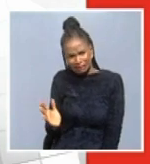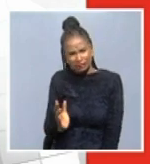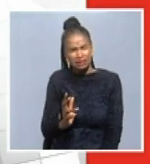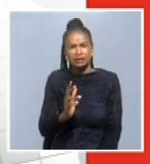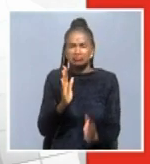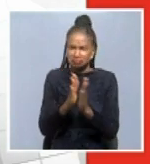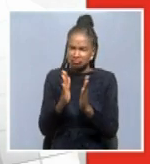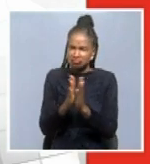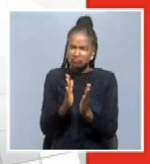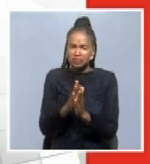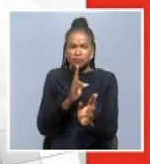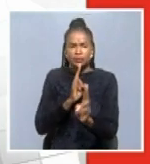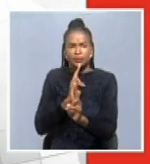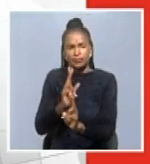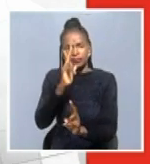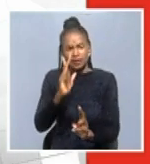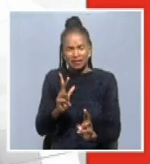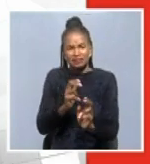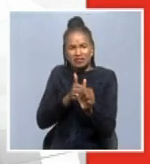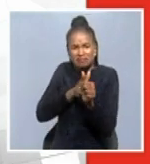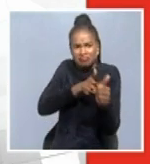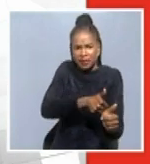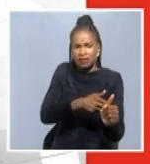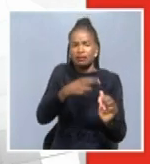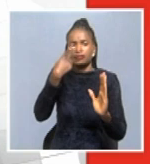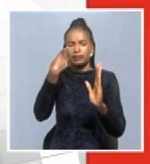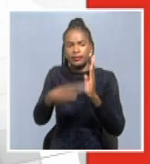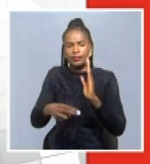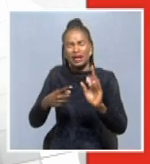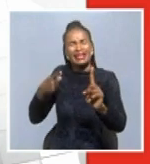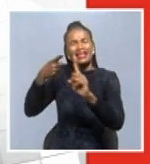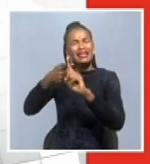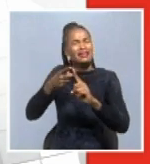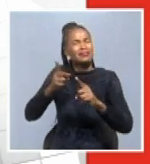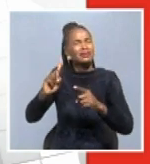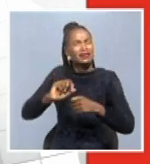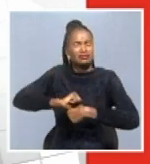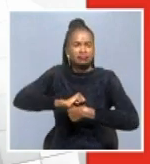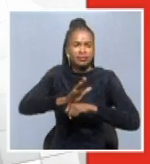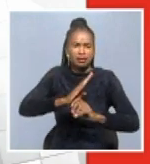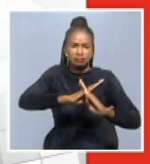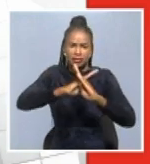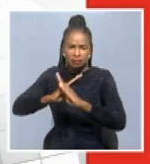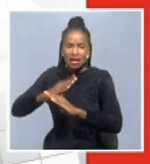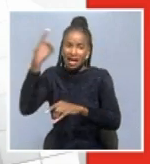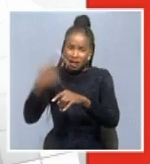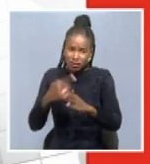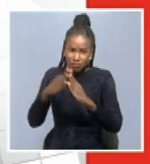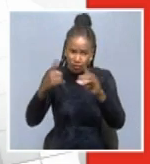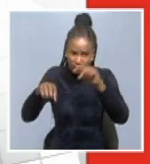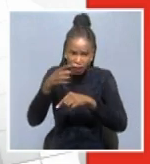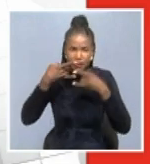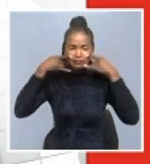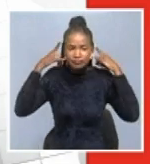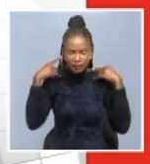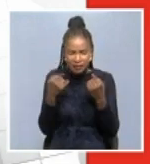kindly just adhere to the protocols of wearing a mask at all times, washing your